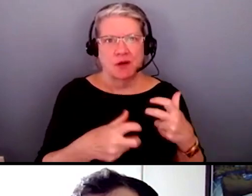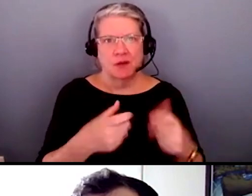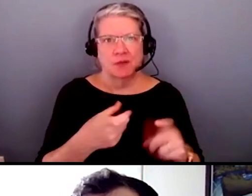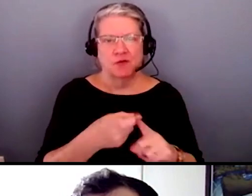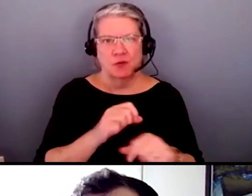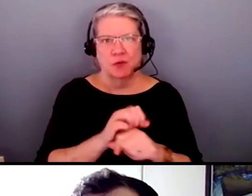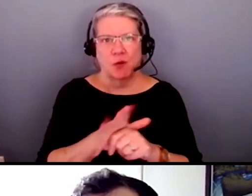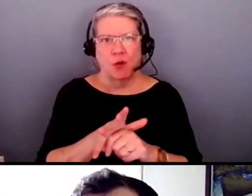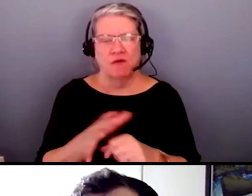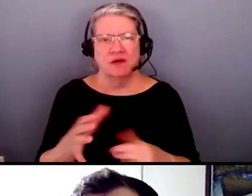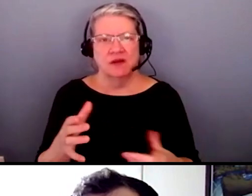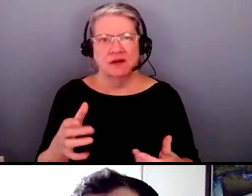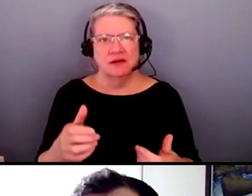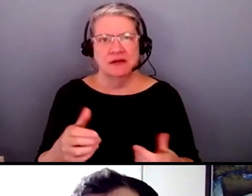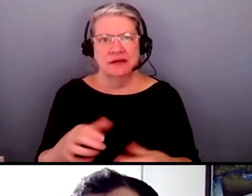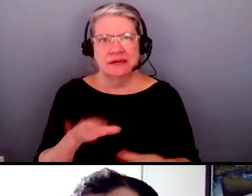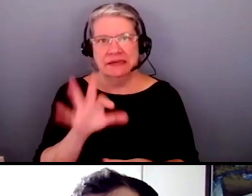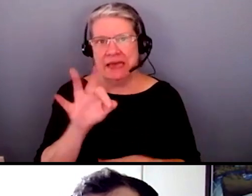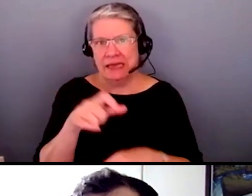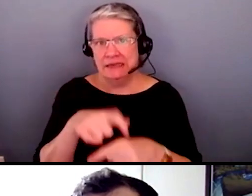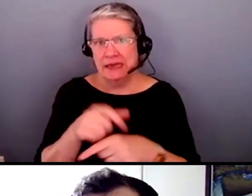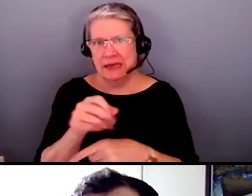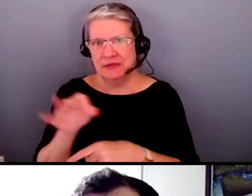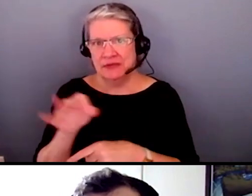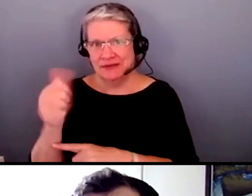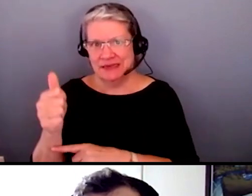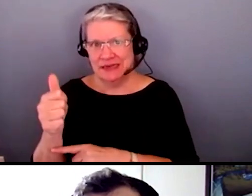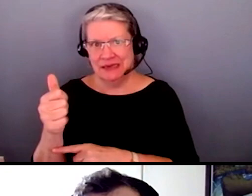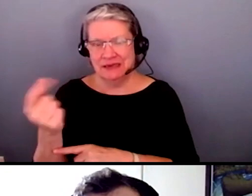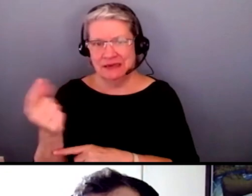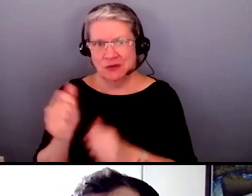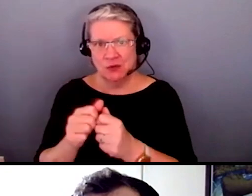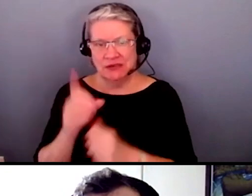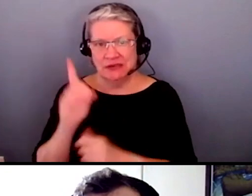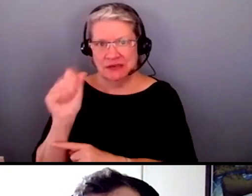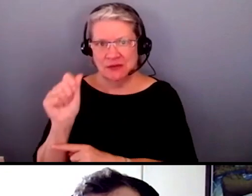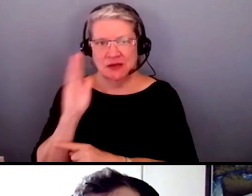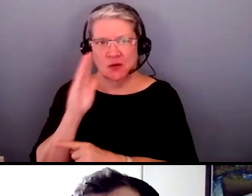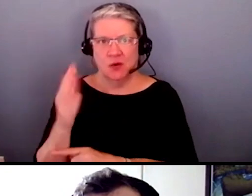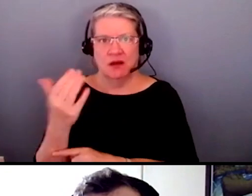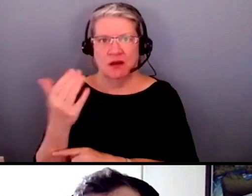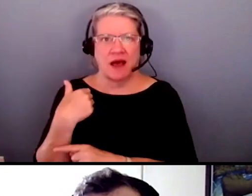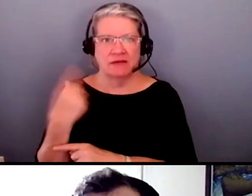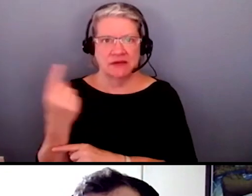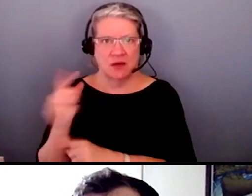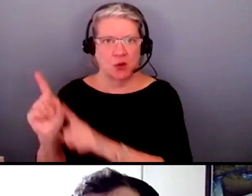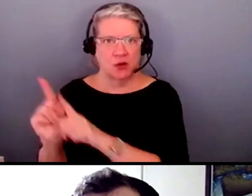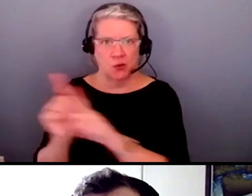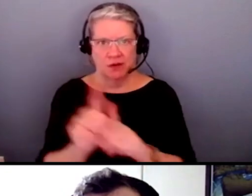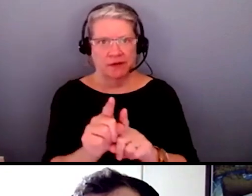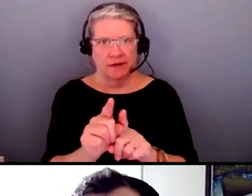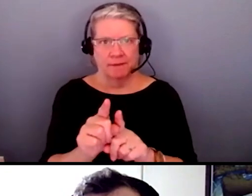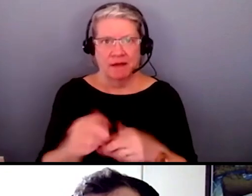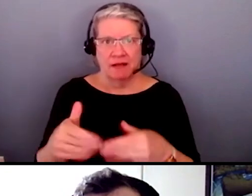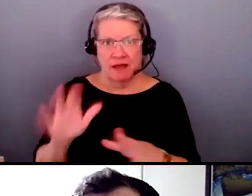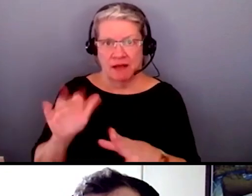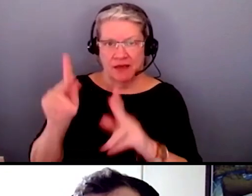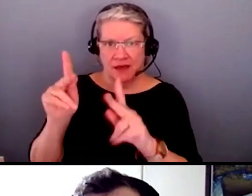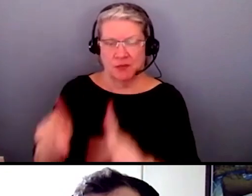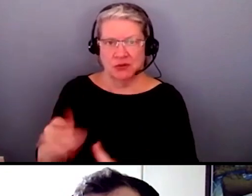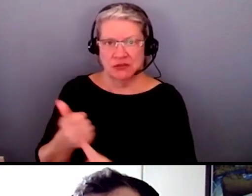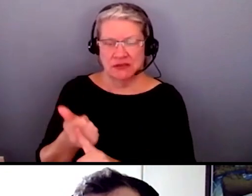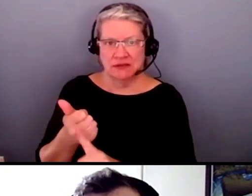Nine times out of 10, someone with a disability is probably going to have someone with them. Allowing that person who the